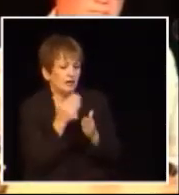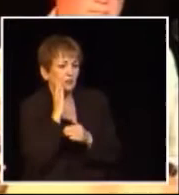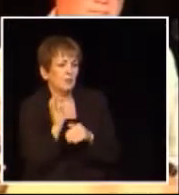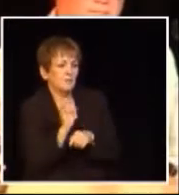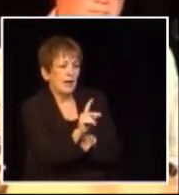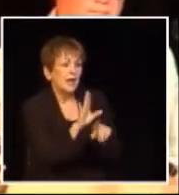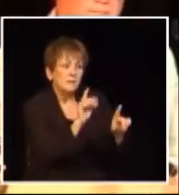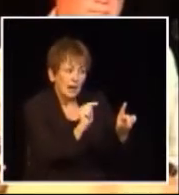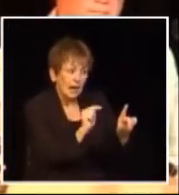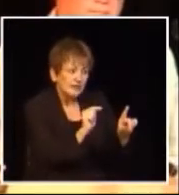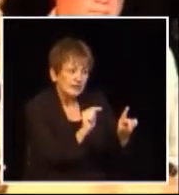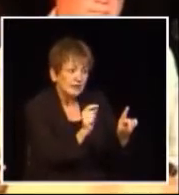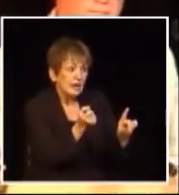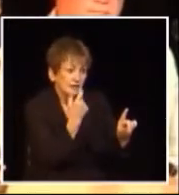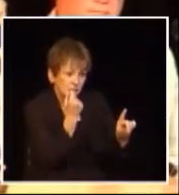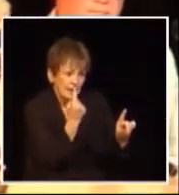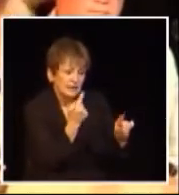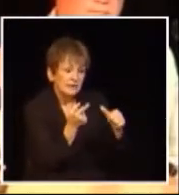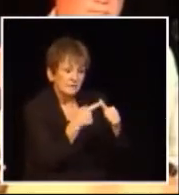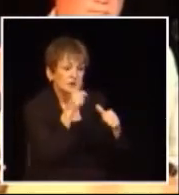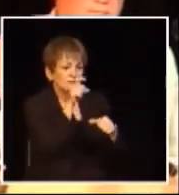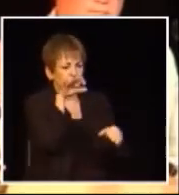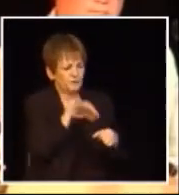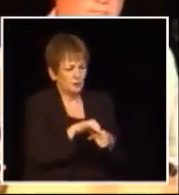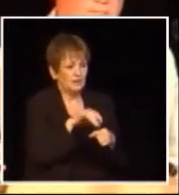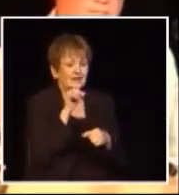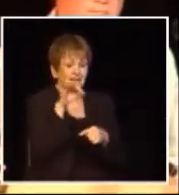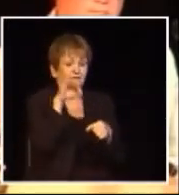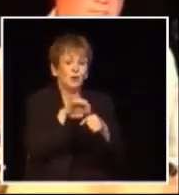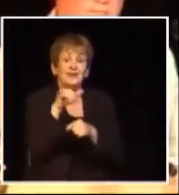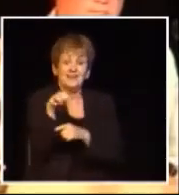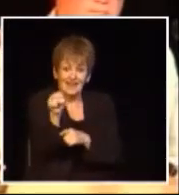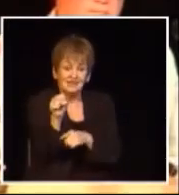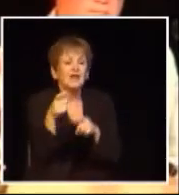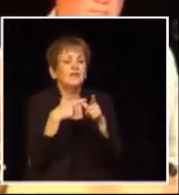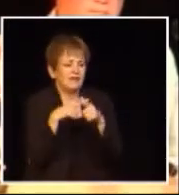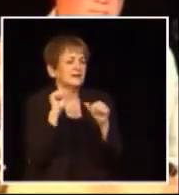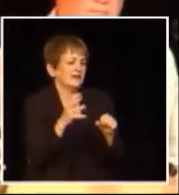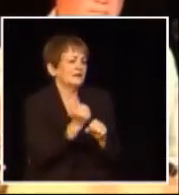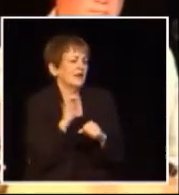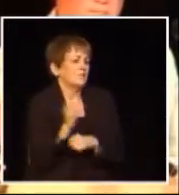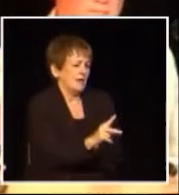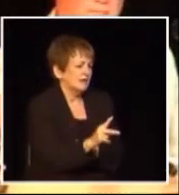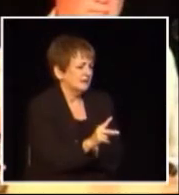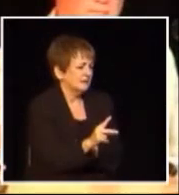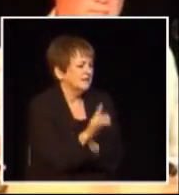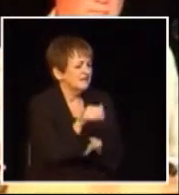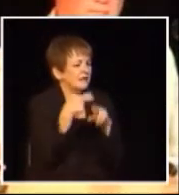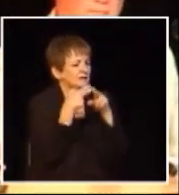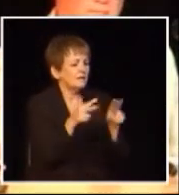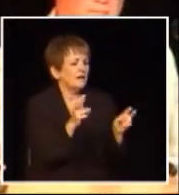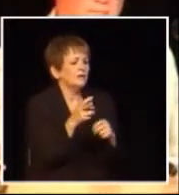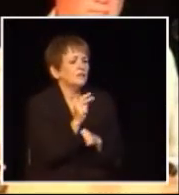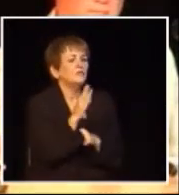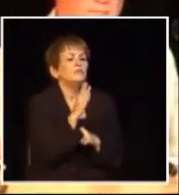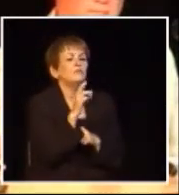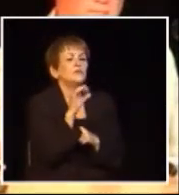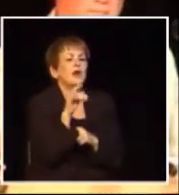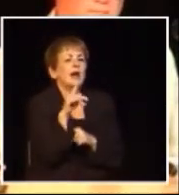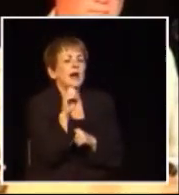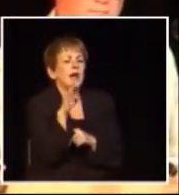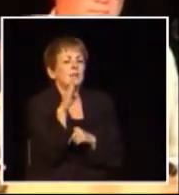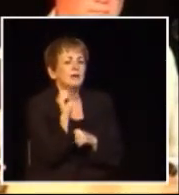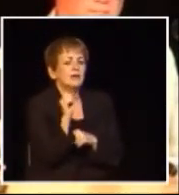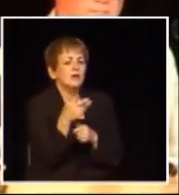it's just getting some of your money back but you must vote the way the government wants you to vote in order for you to get it according to the elections act